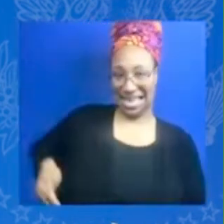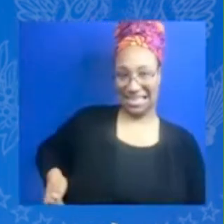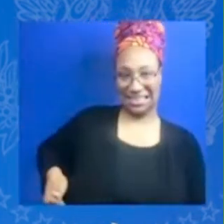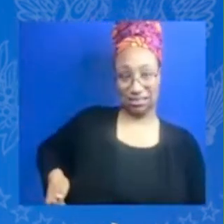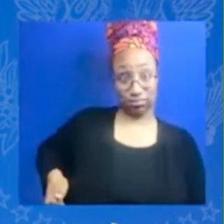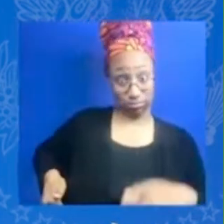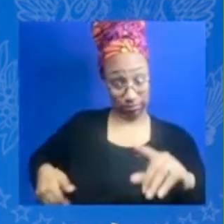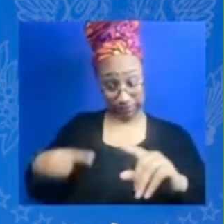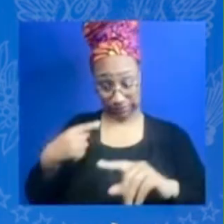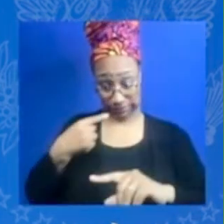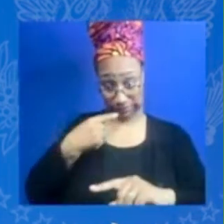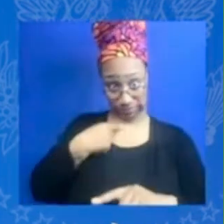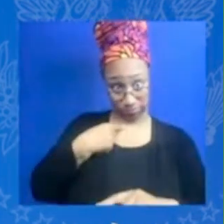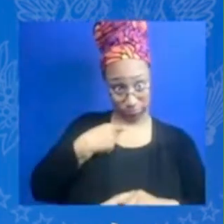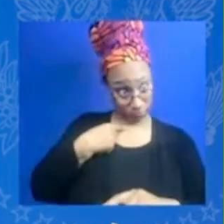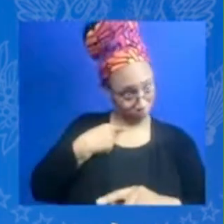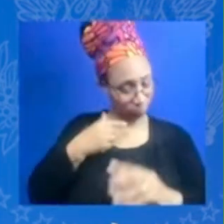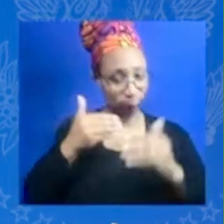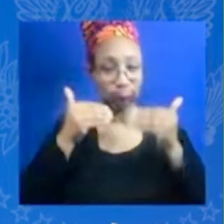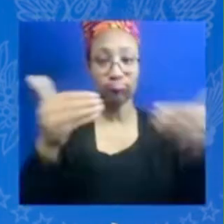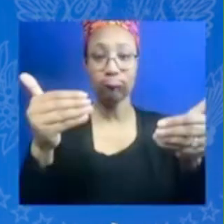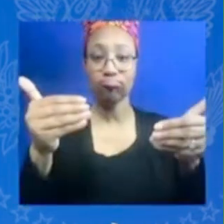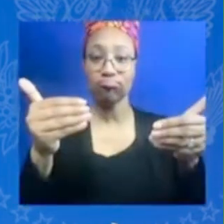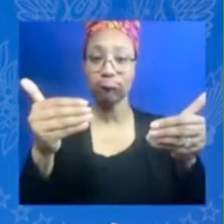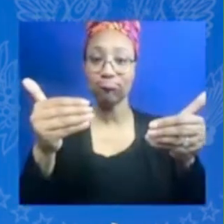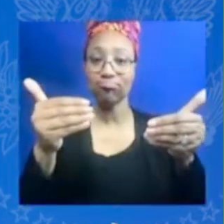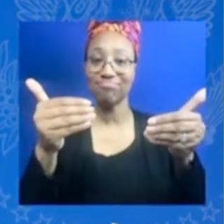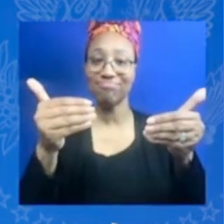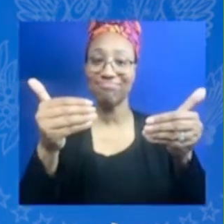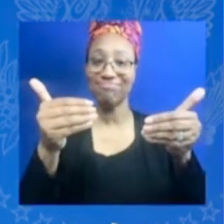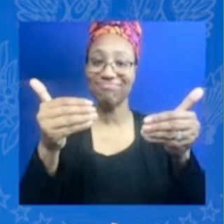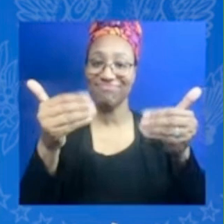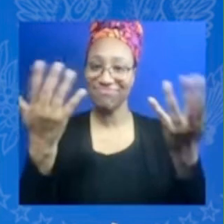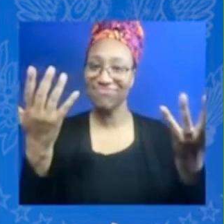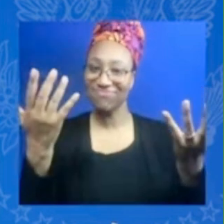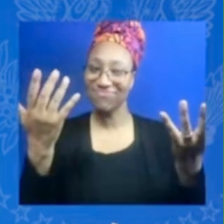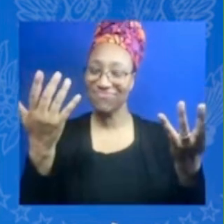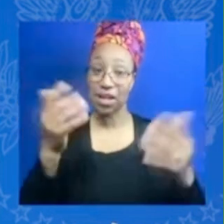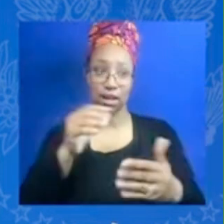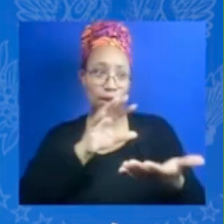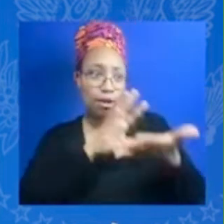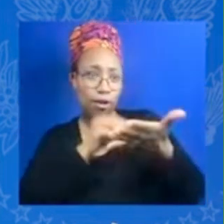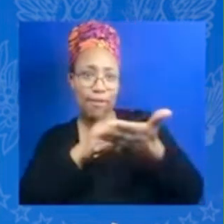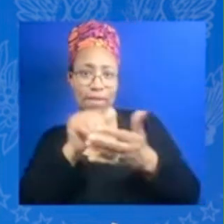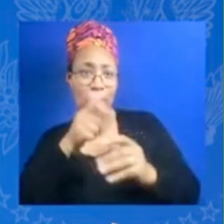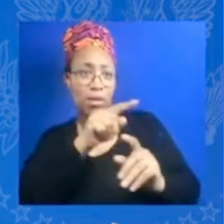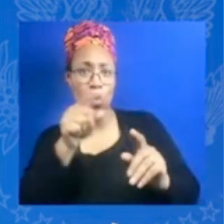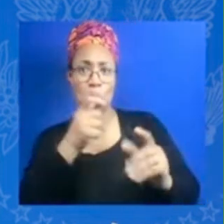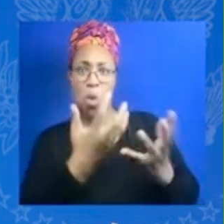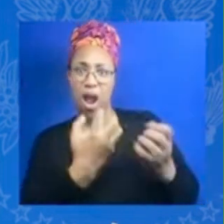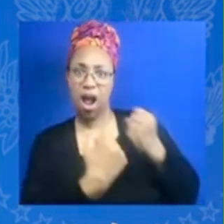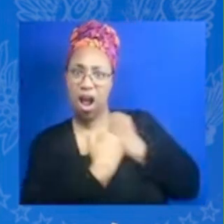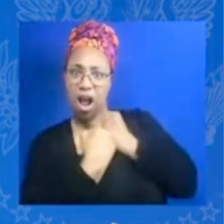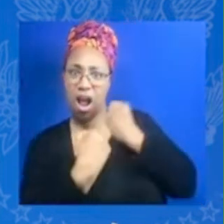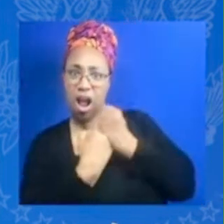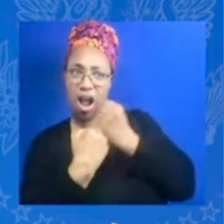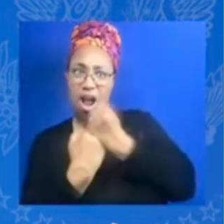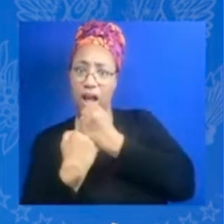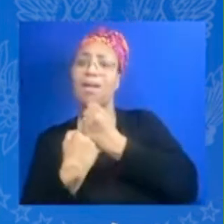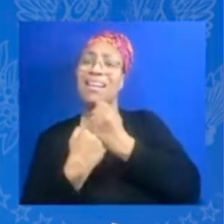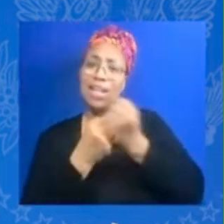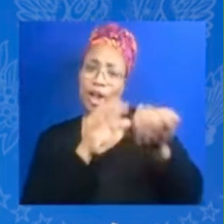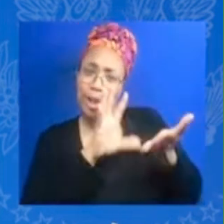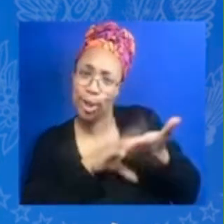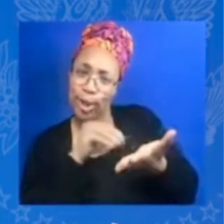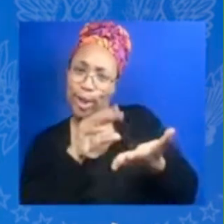you're going to learn from it what is your growing edge so when you fail you're failing forward you have the